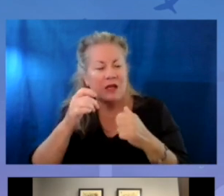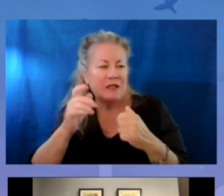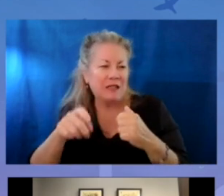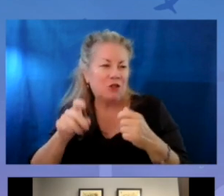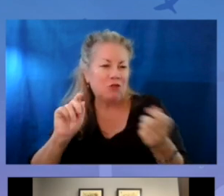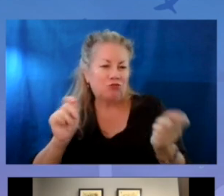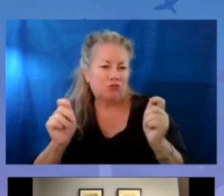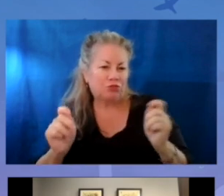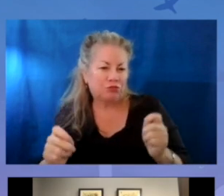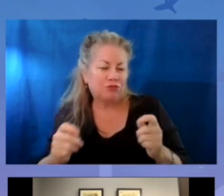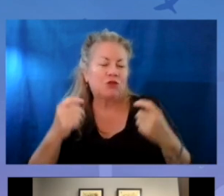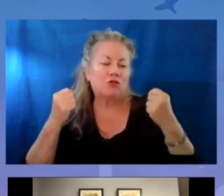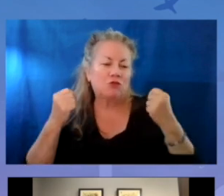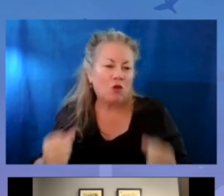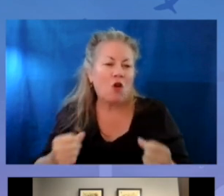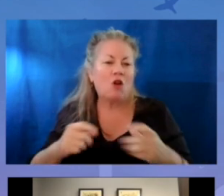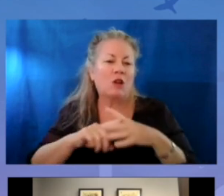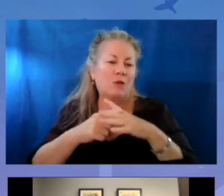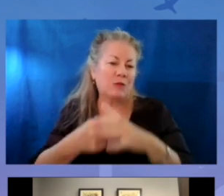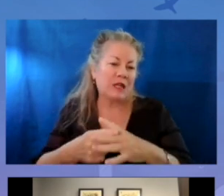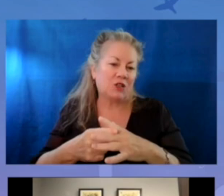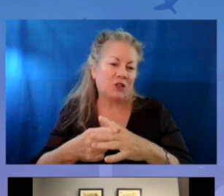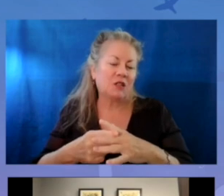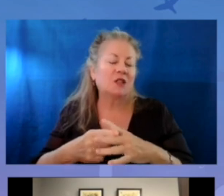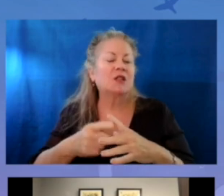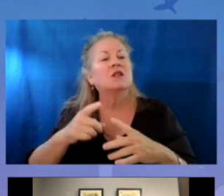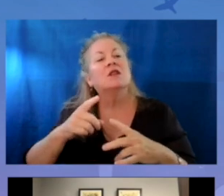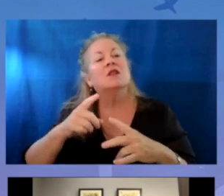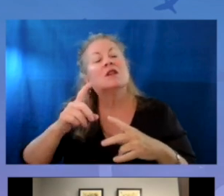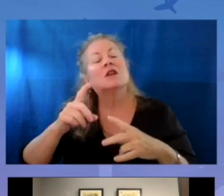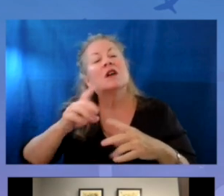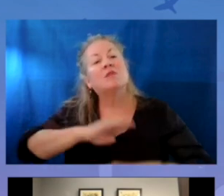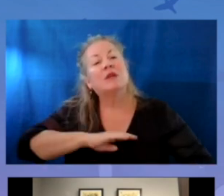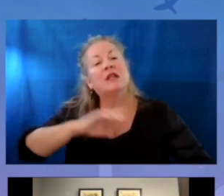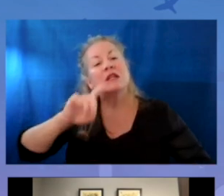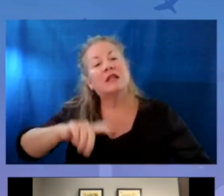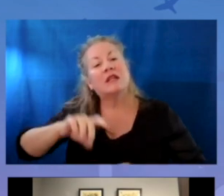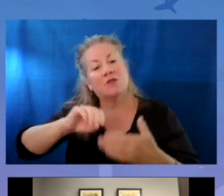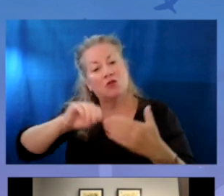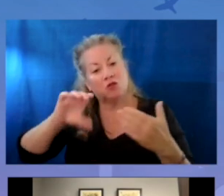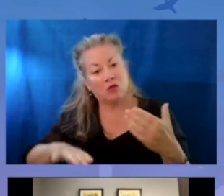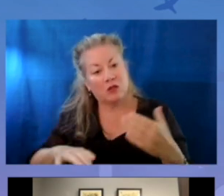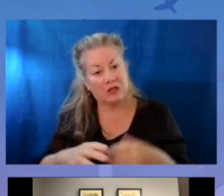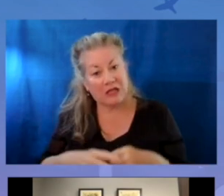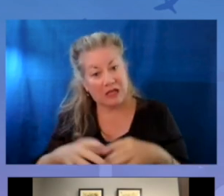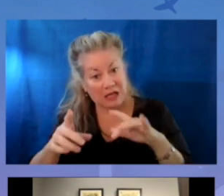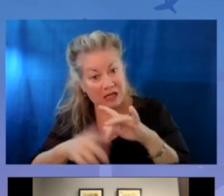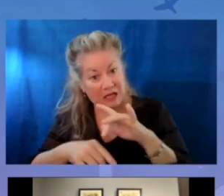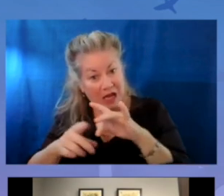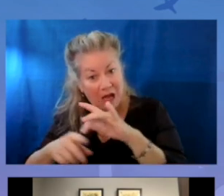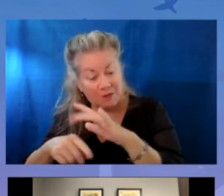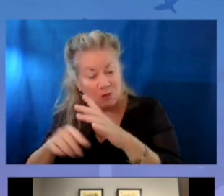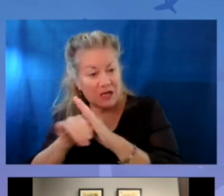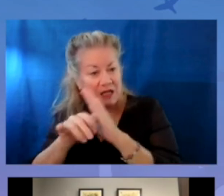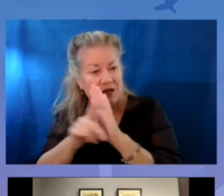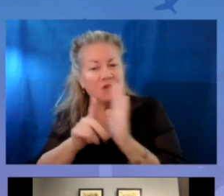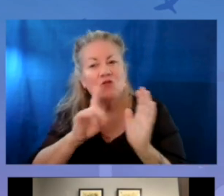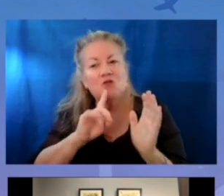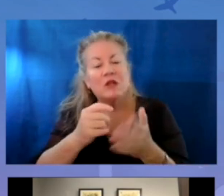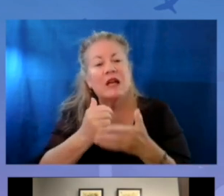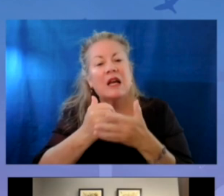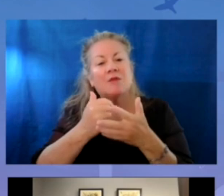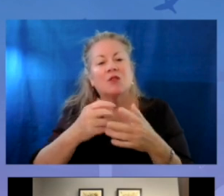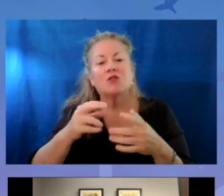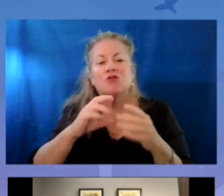necessary adjustments for strong implementation to meet the needs of their students. Any gaps that we identified really,